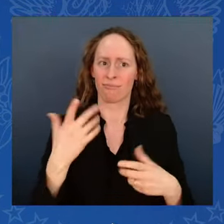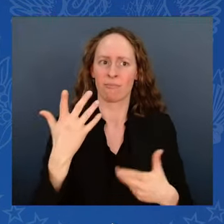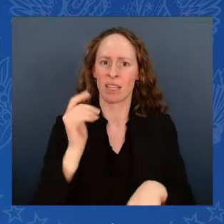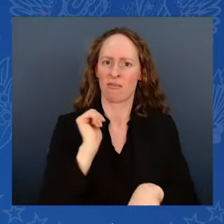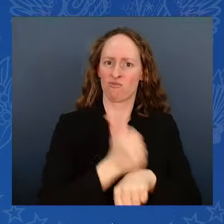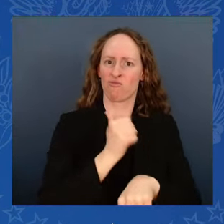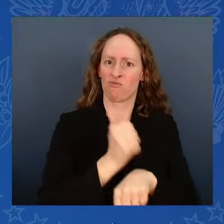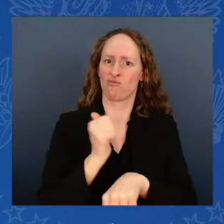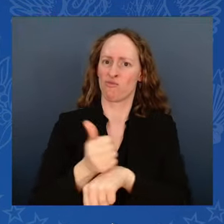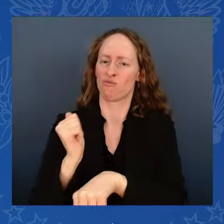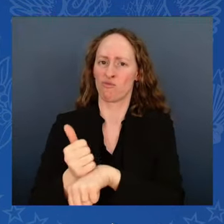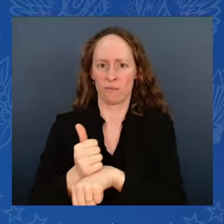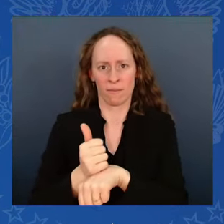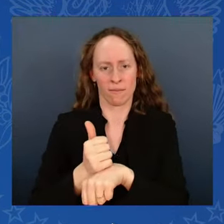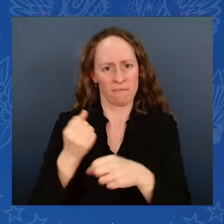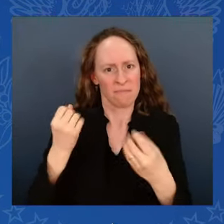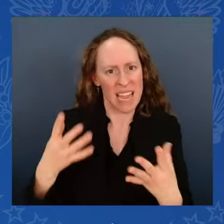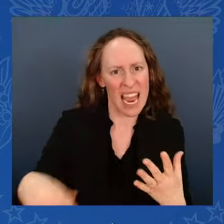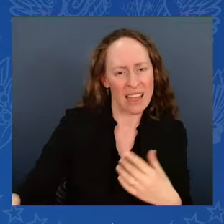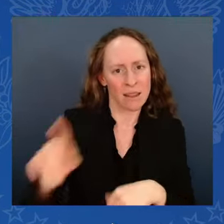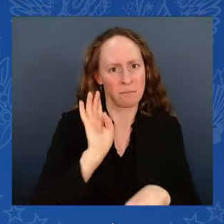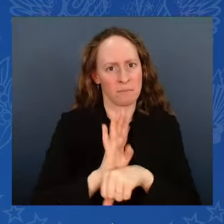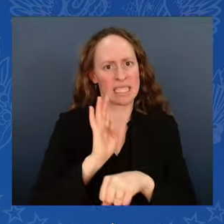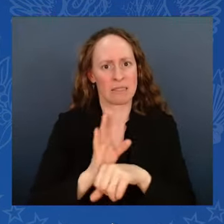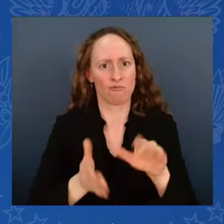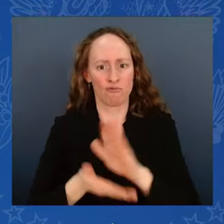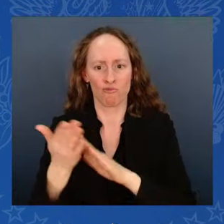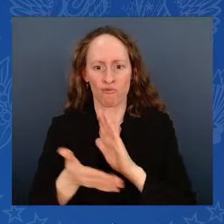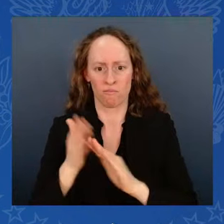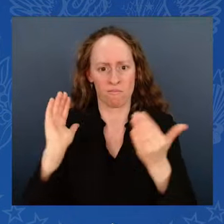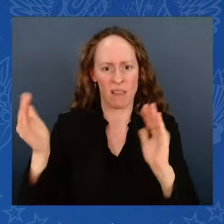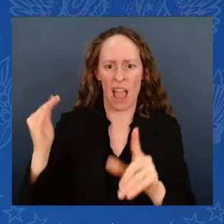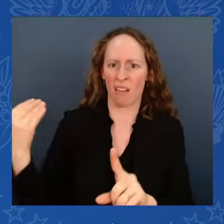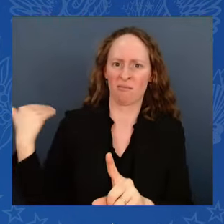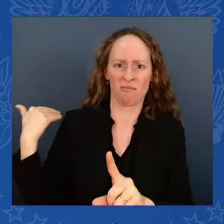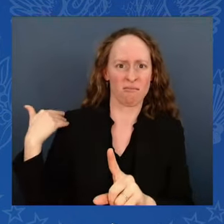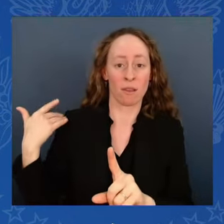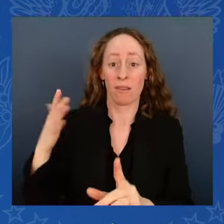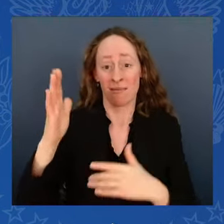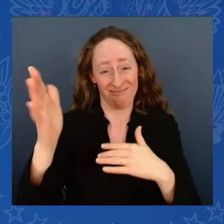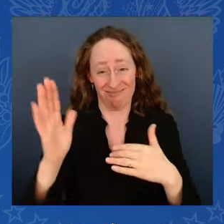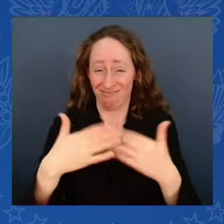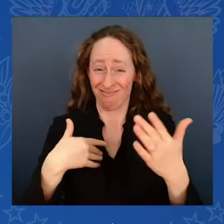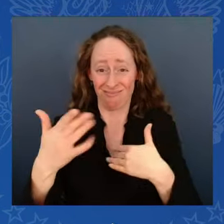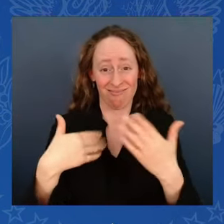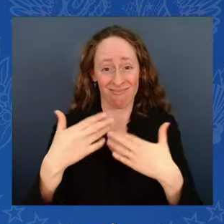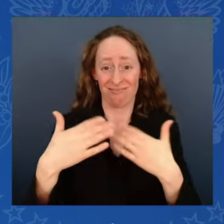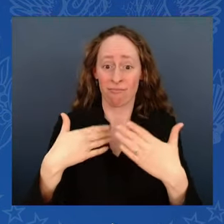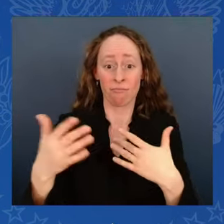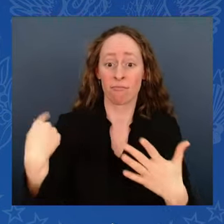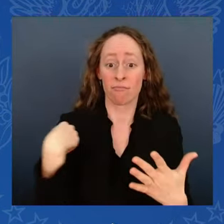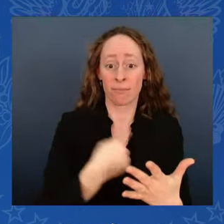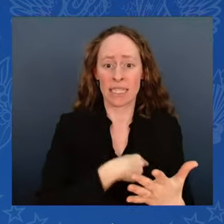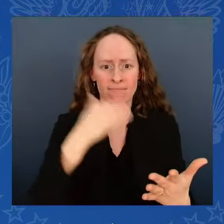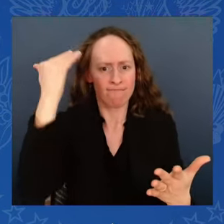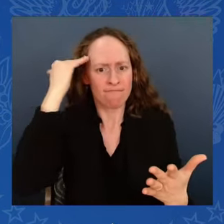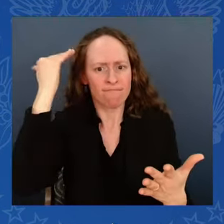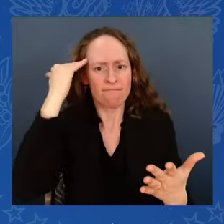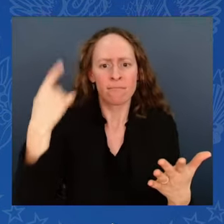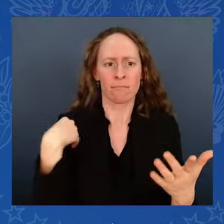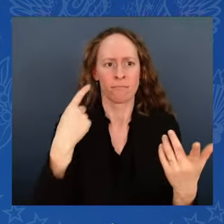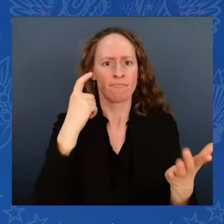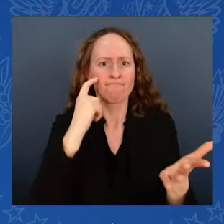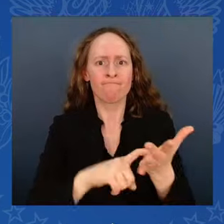despite attacks on our support for brown and Black small businesses, we're investing in them as key ways to build generational